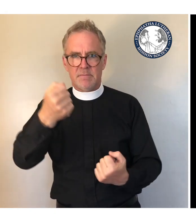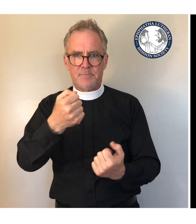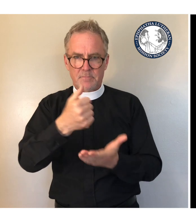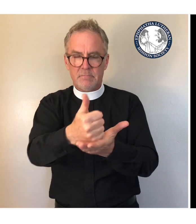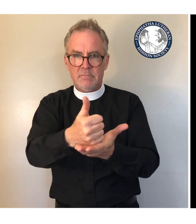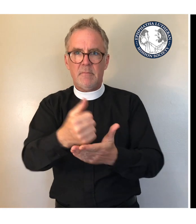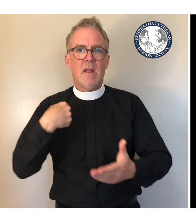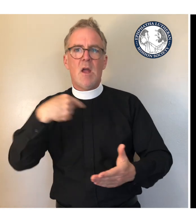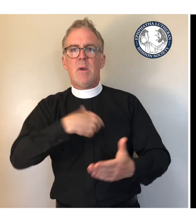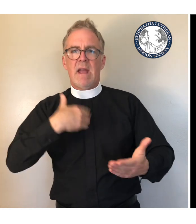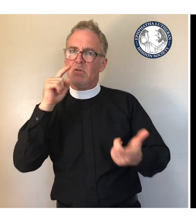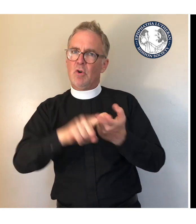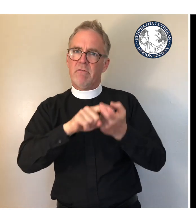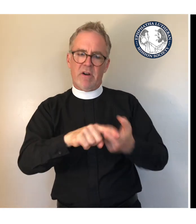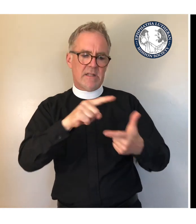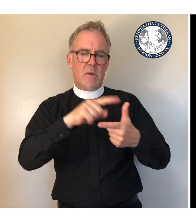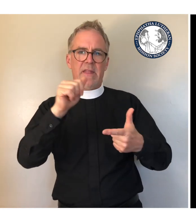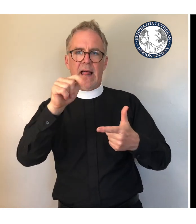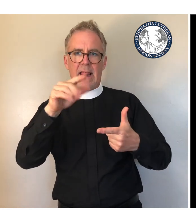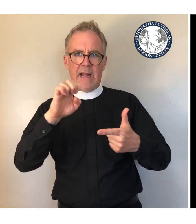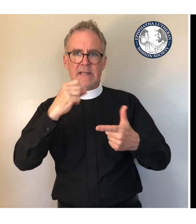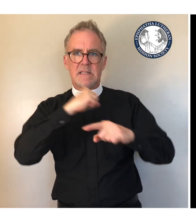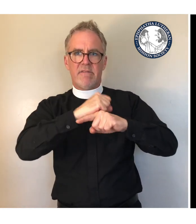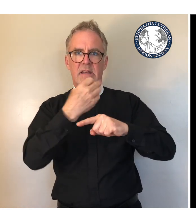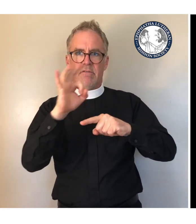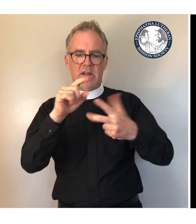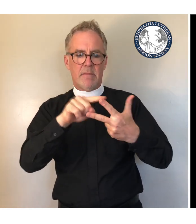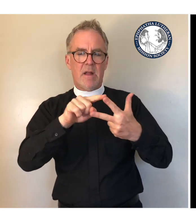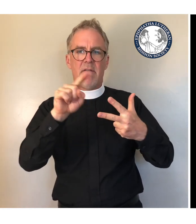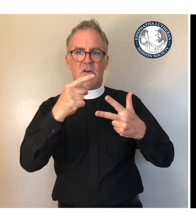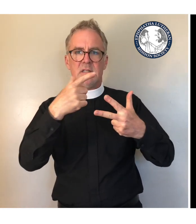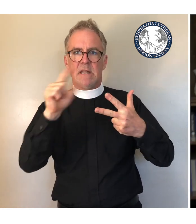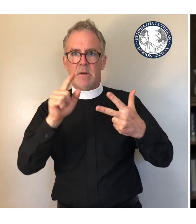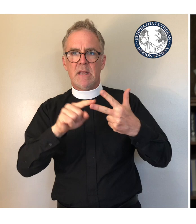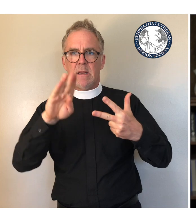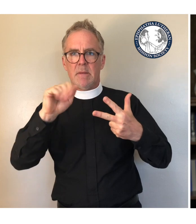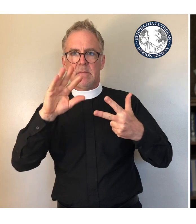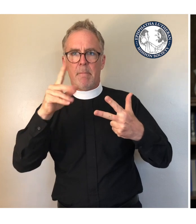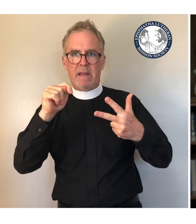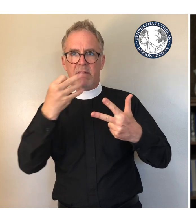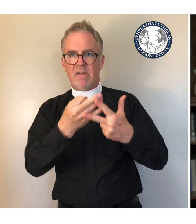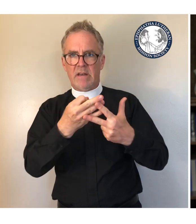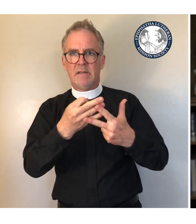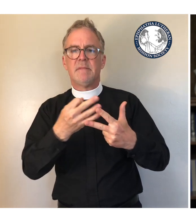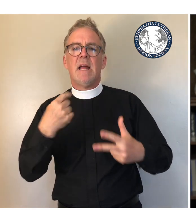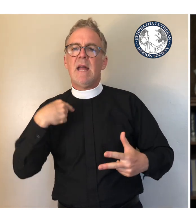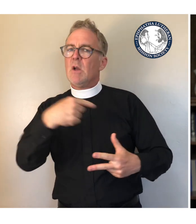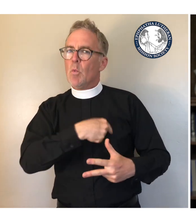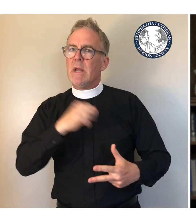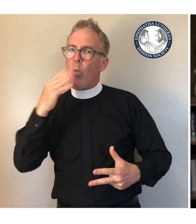in the Alliance Defending Freedom, First Liberty, and the Beckett Fund, and many others. We will make it through this.